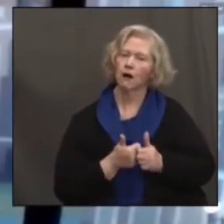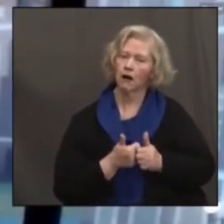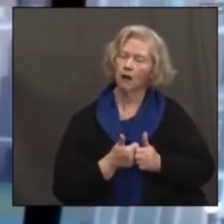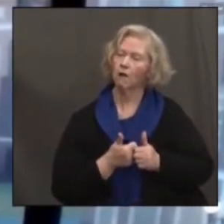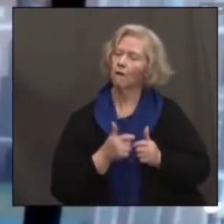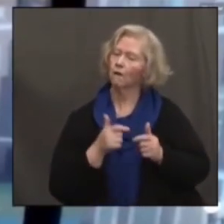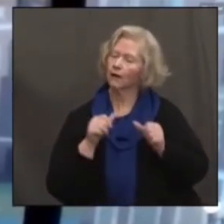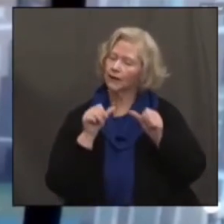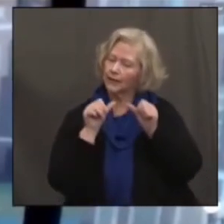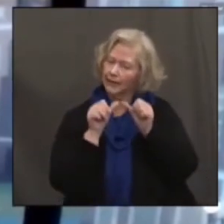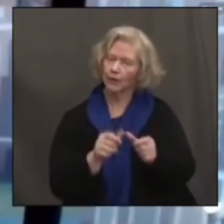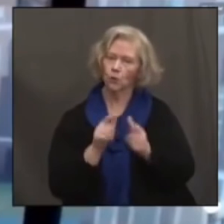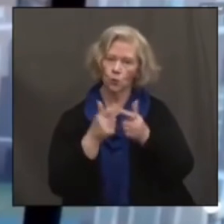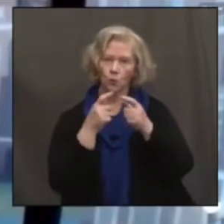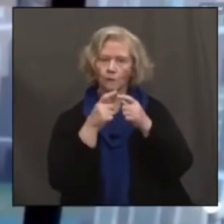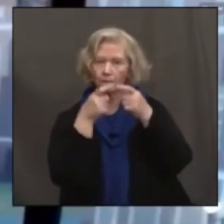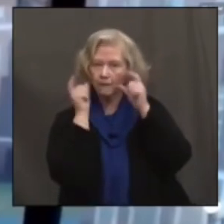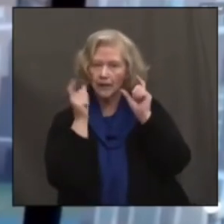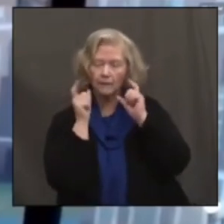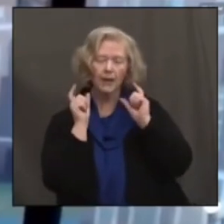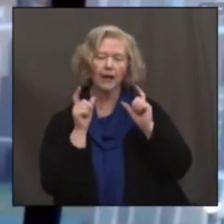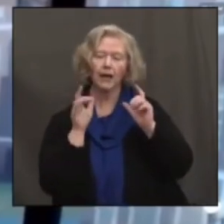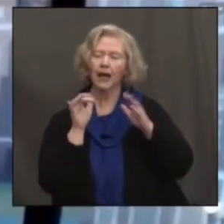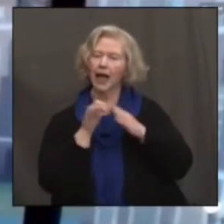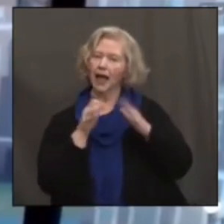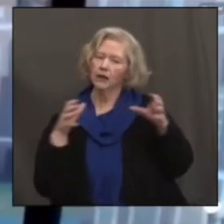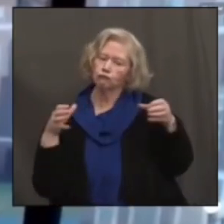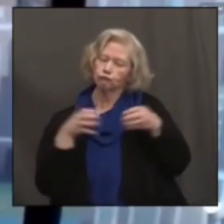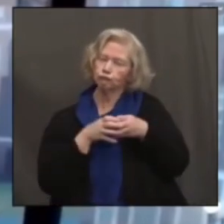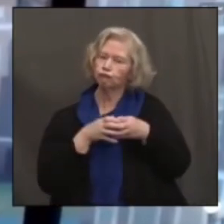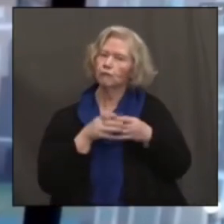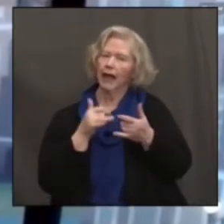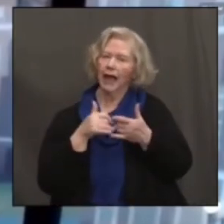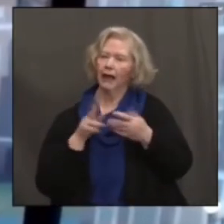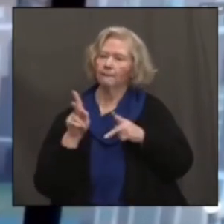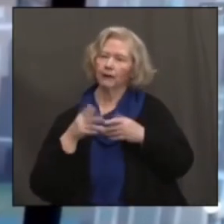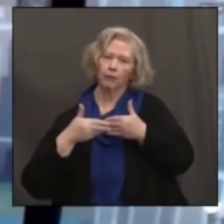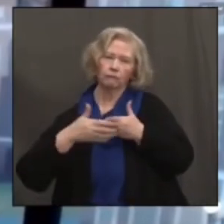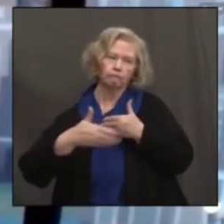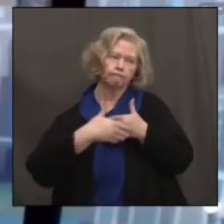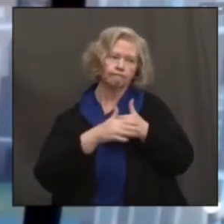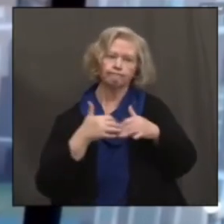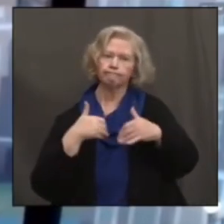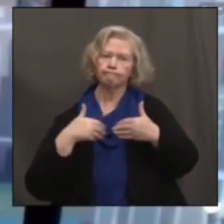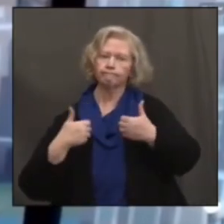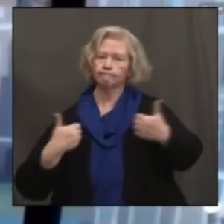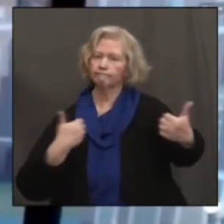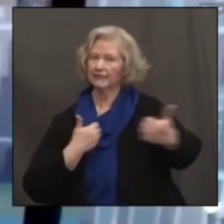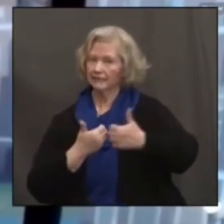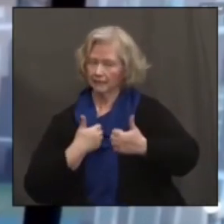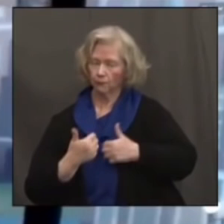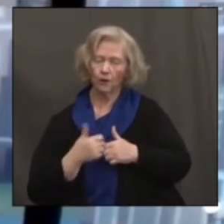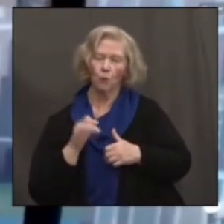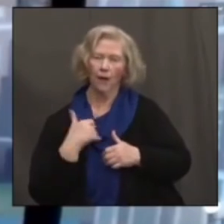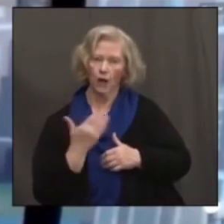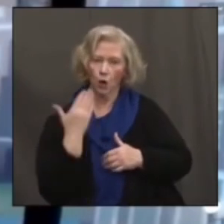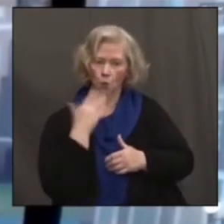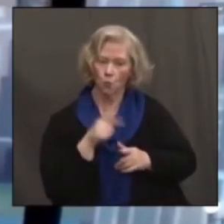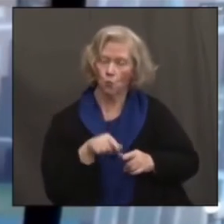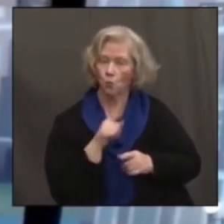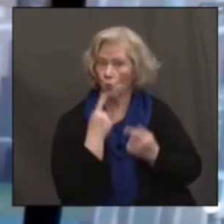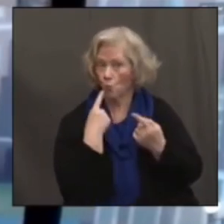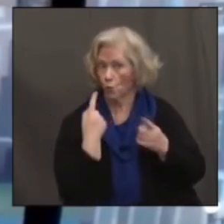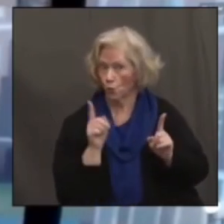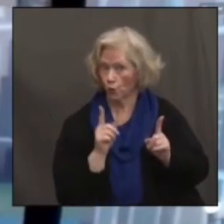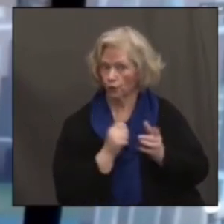face mask use, you know, gathering sizes, maintaining physical distancing. Those things that we've known work for